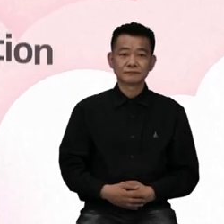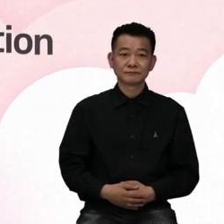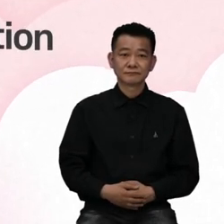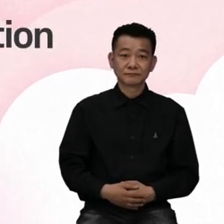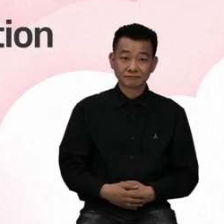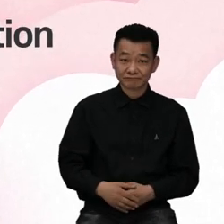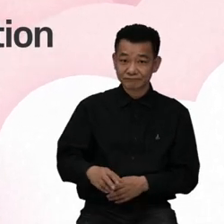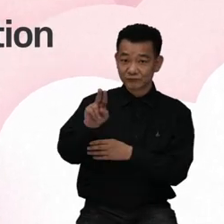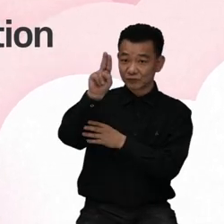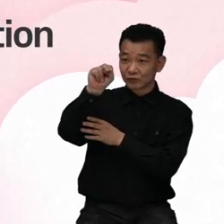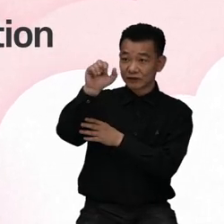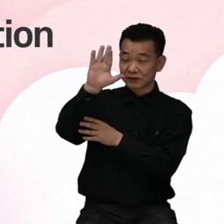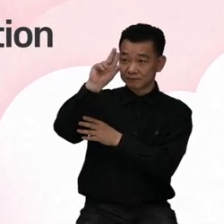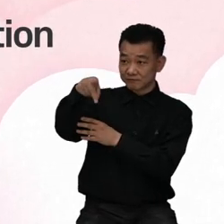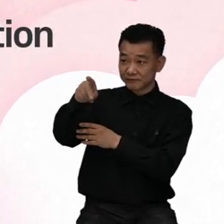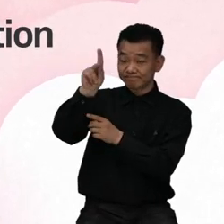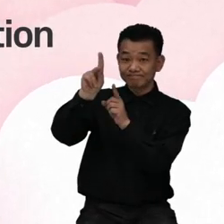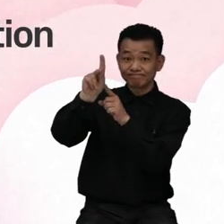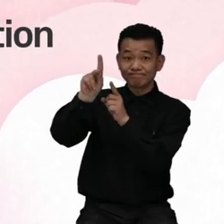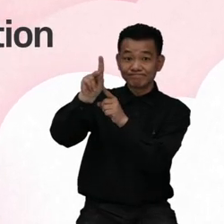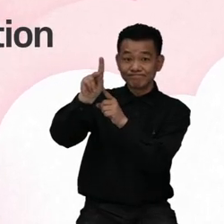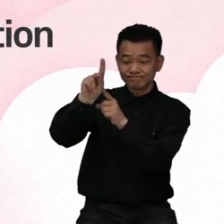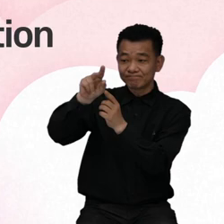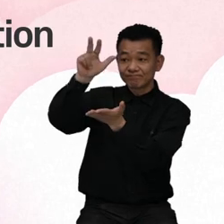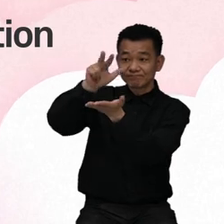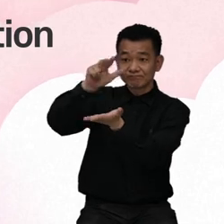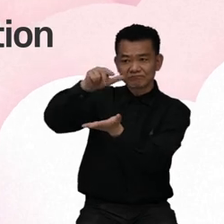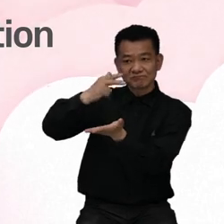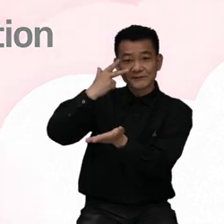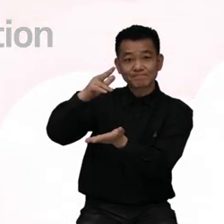Current status of ratification of the Convention